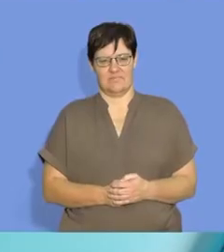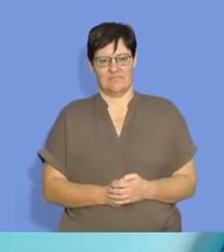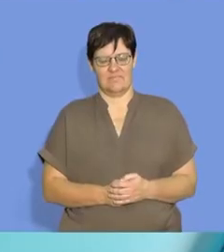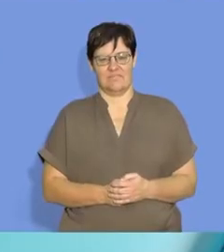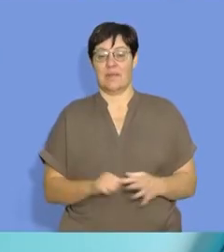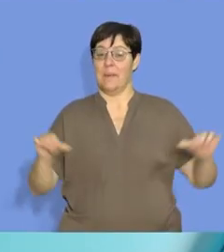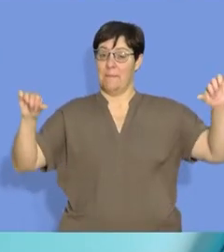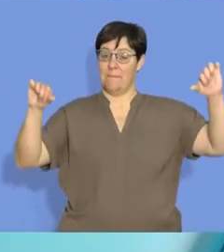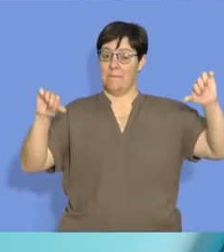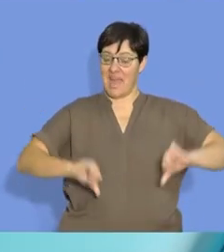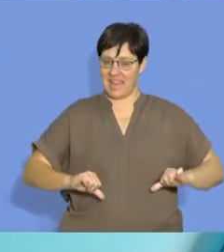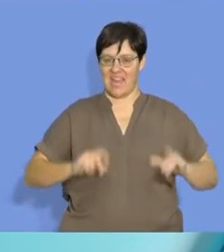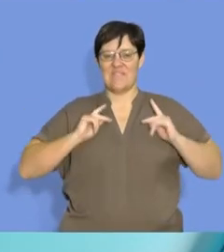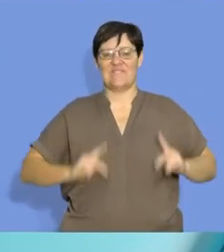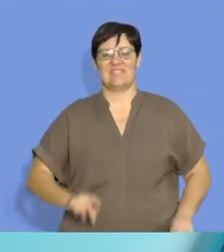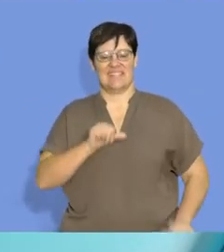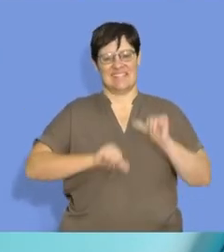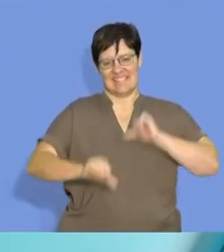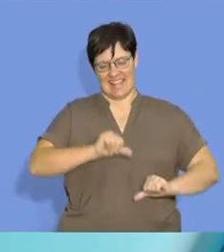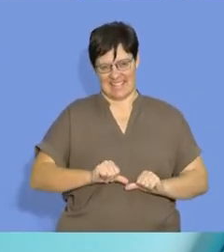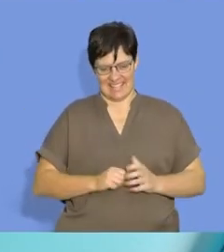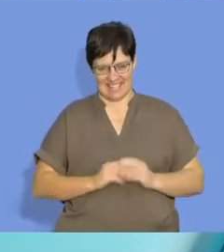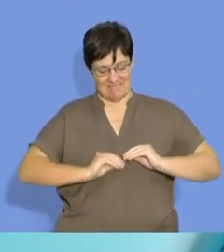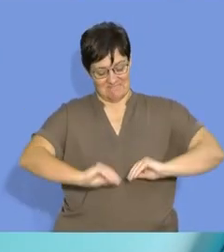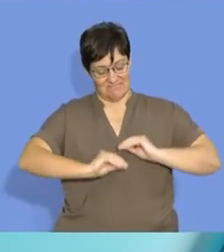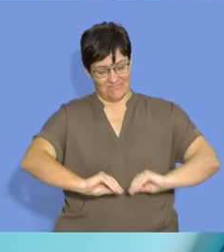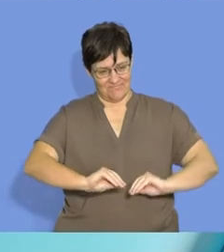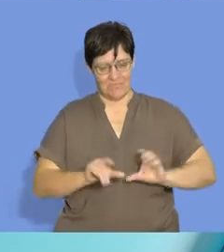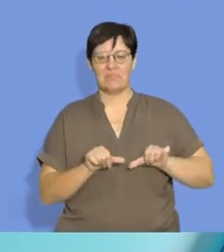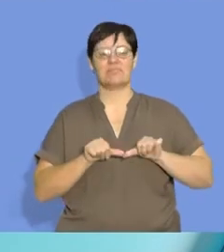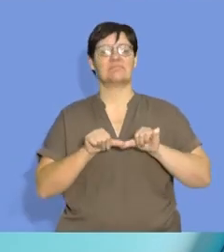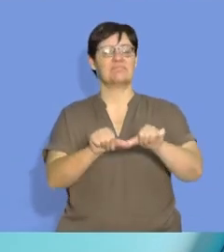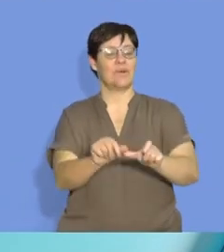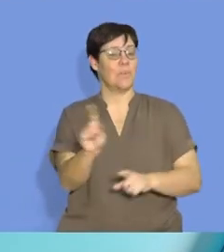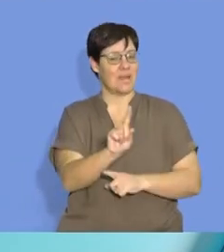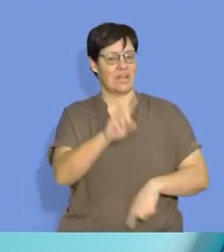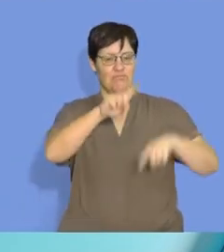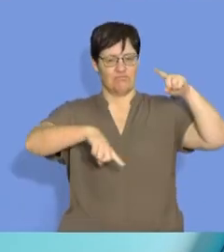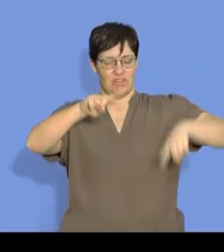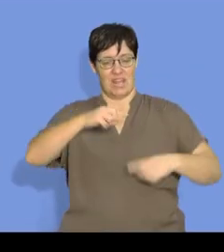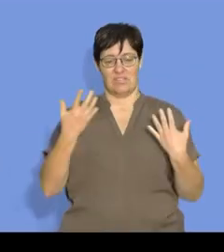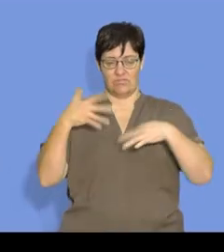Welcome back to the physical sciences section. And we carry on with rates of reaction.